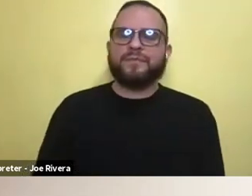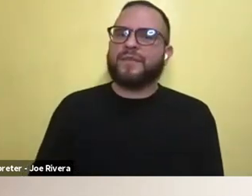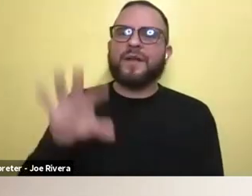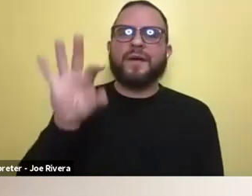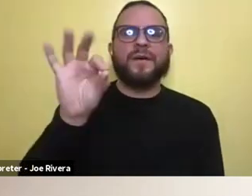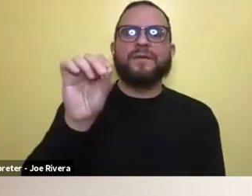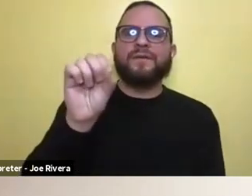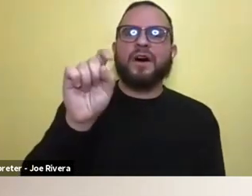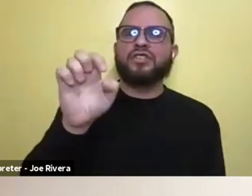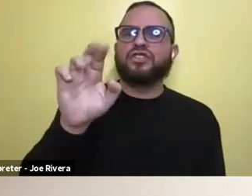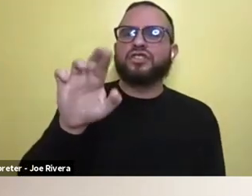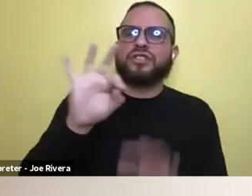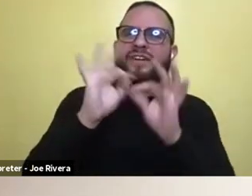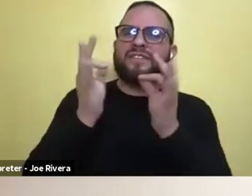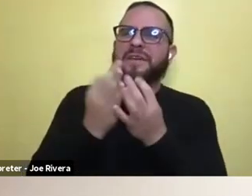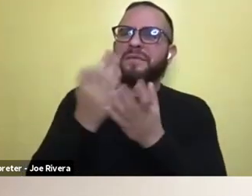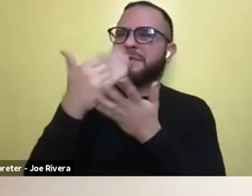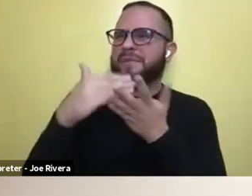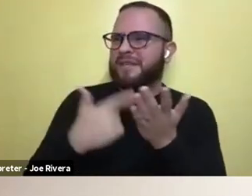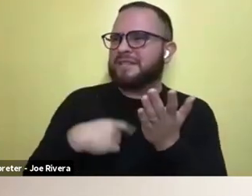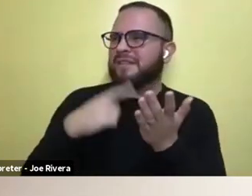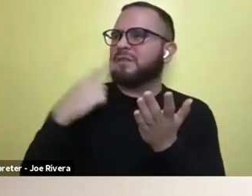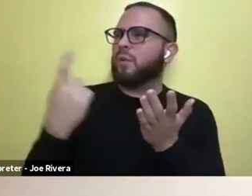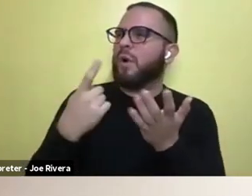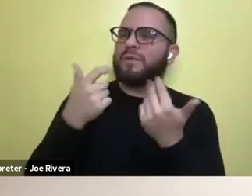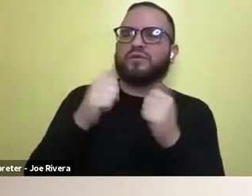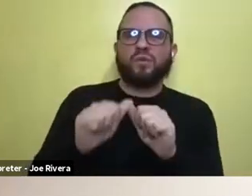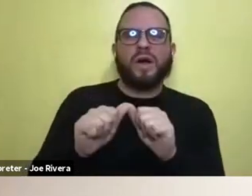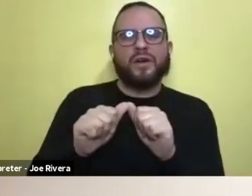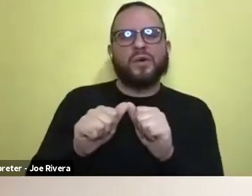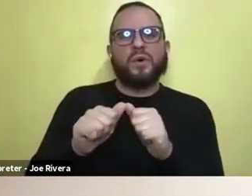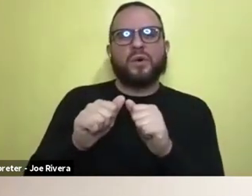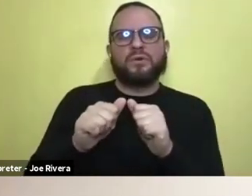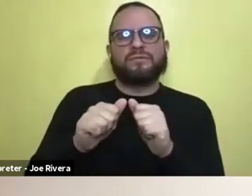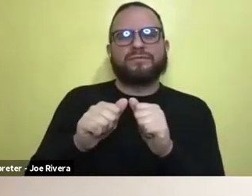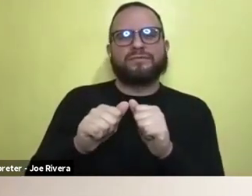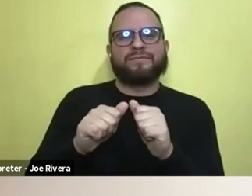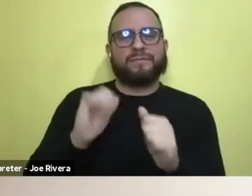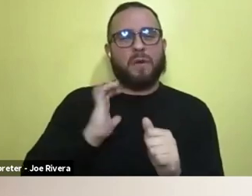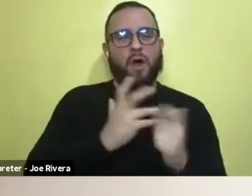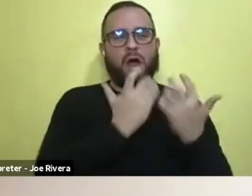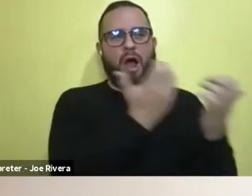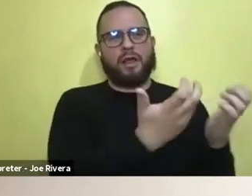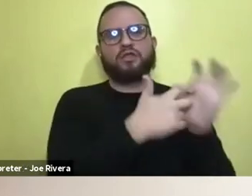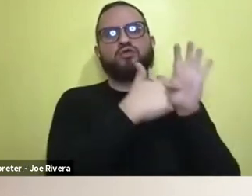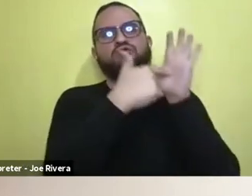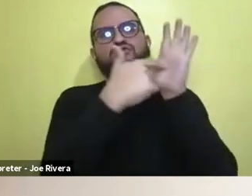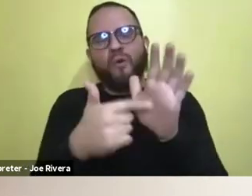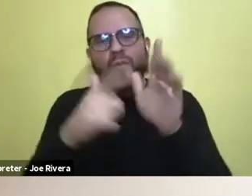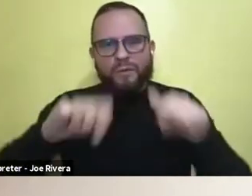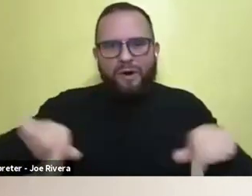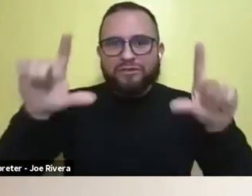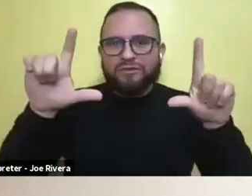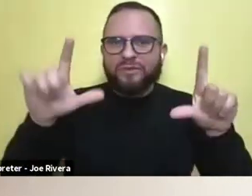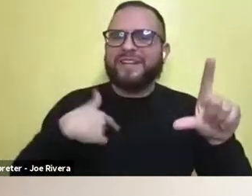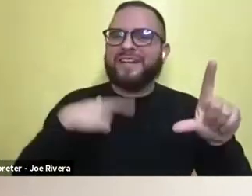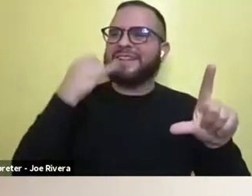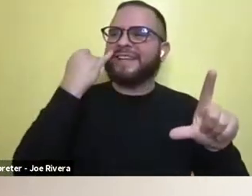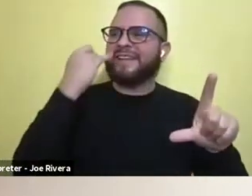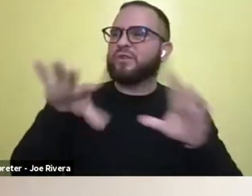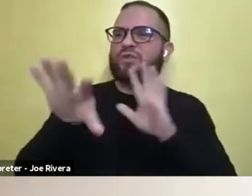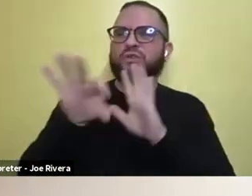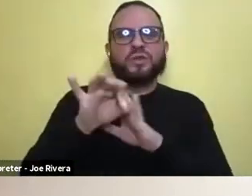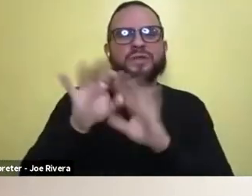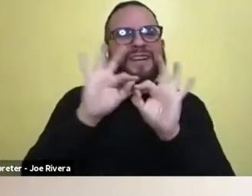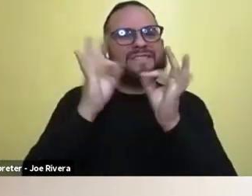piece, we're always trying to reflect our audience on screen. And I think sometimes when you choose a family unit, it kind of